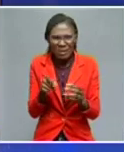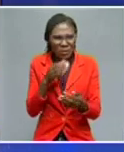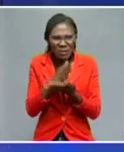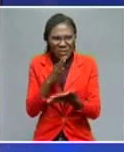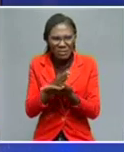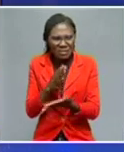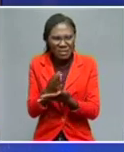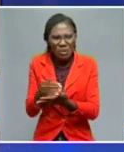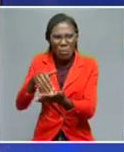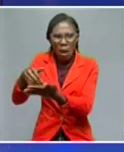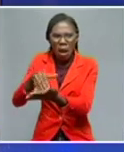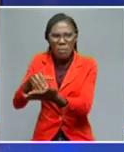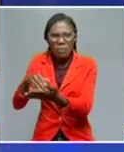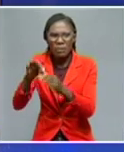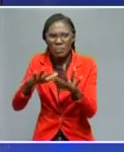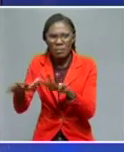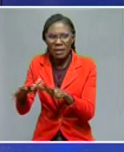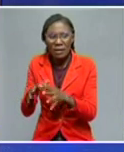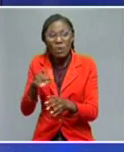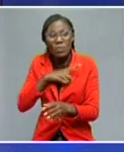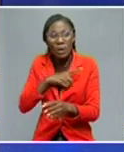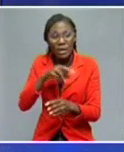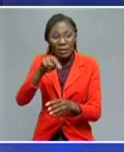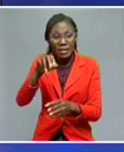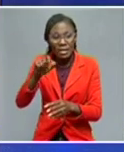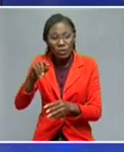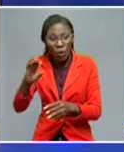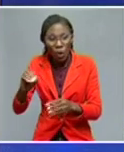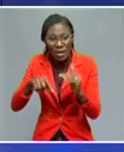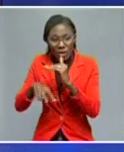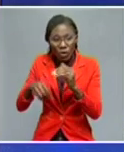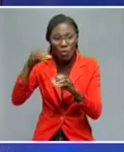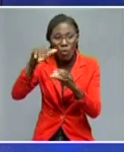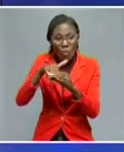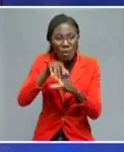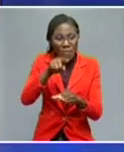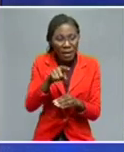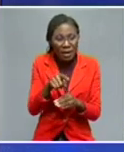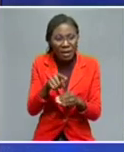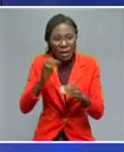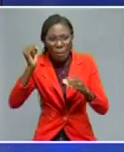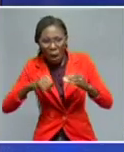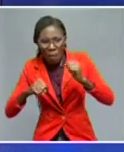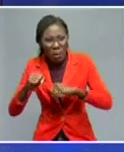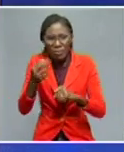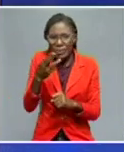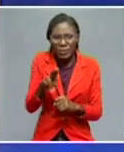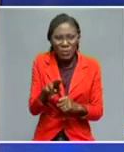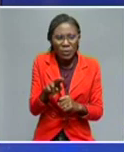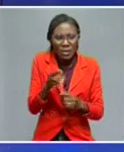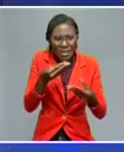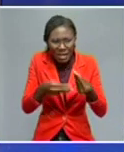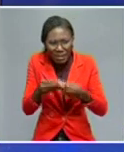NATO countries. Because NATO countries fundamentally do not agree with the path of economic